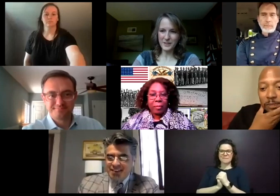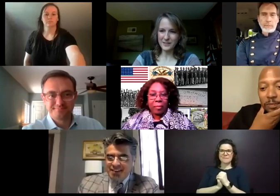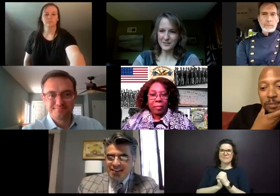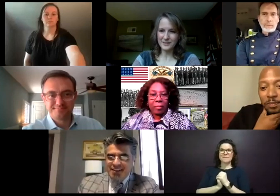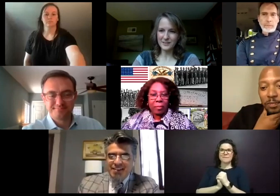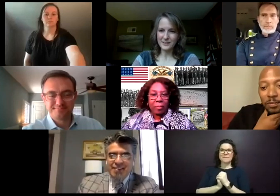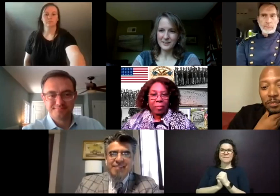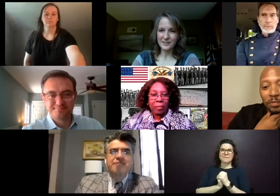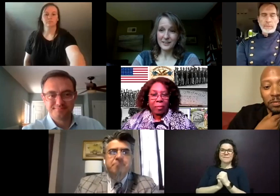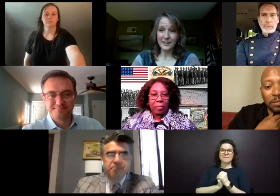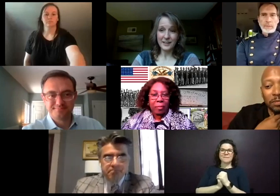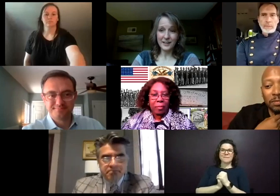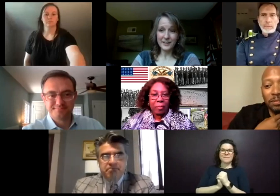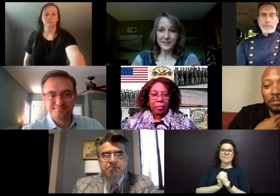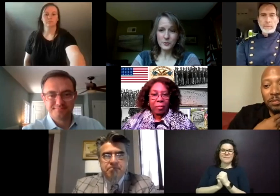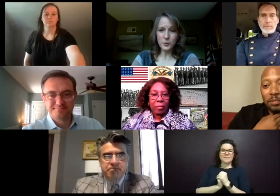Okay.